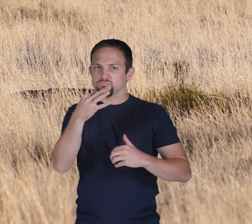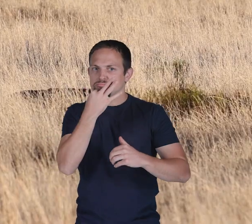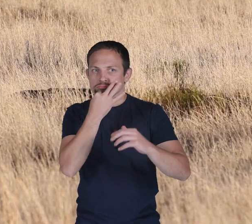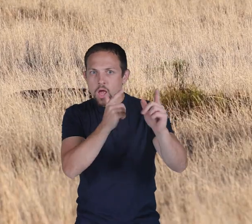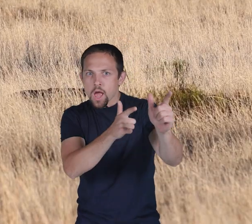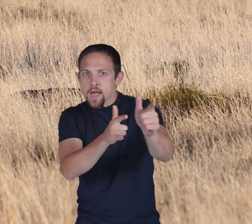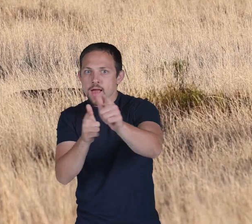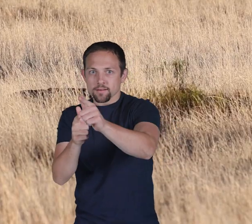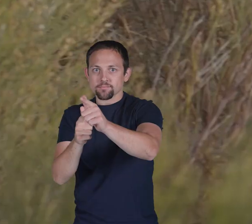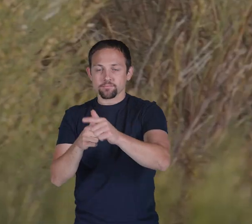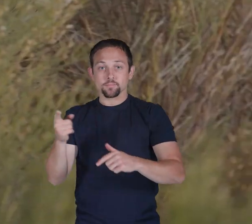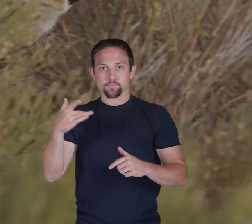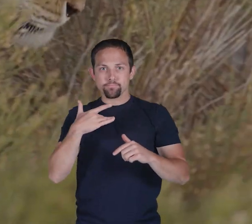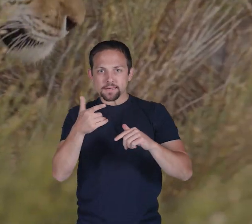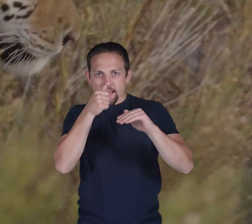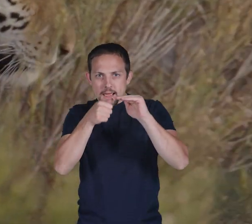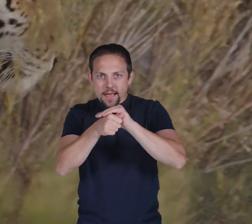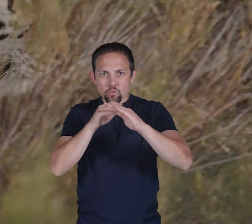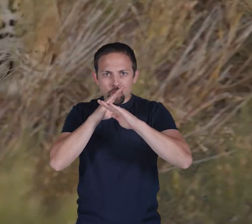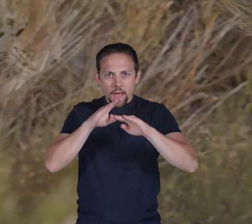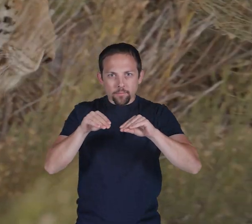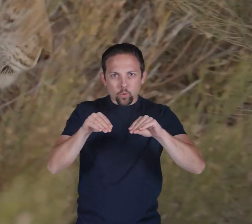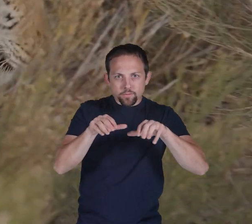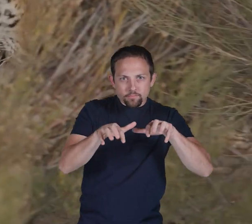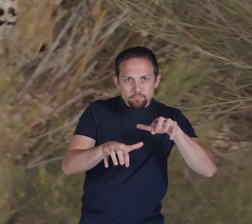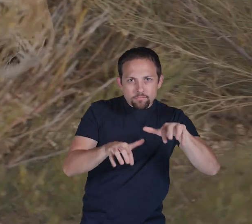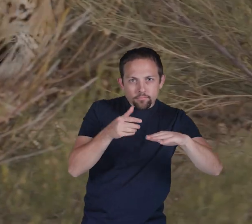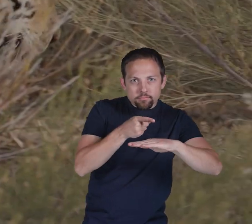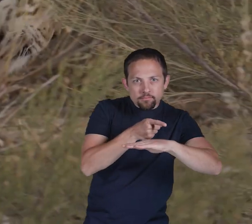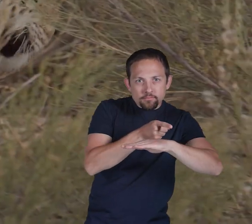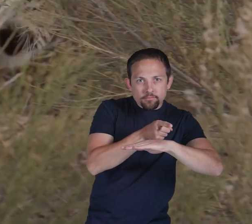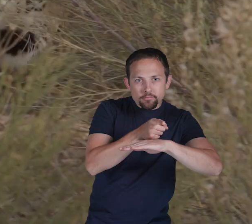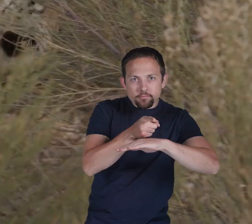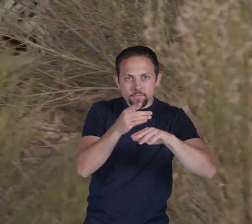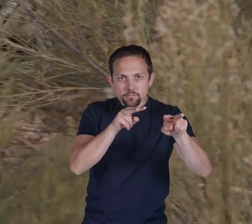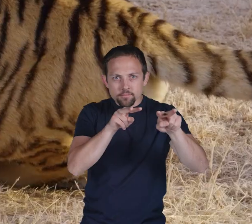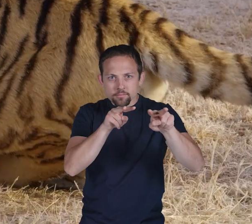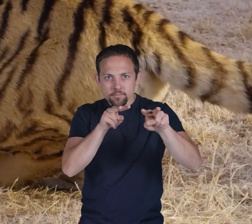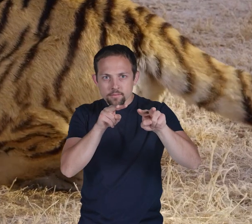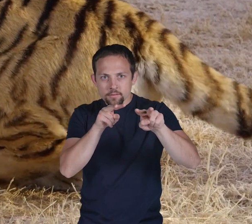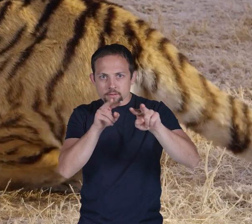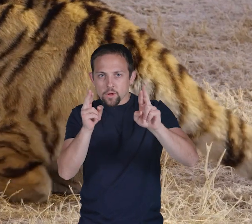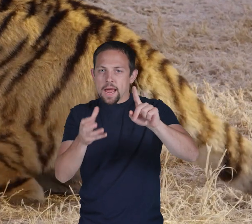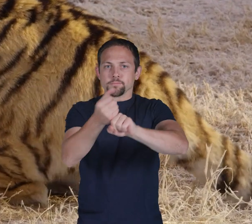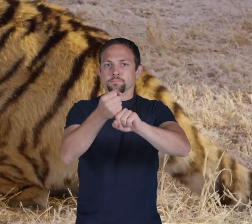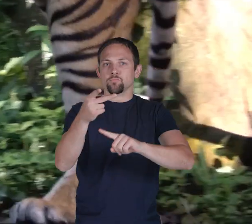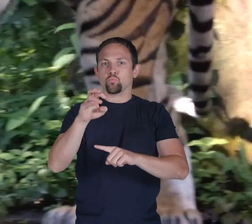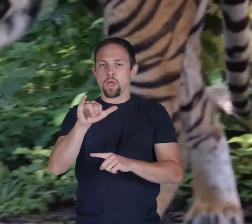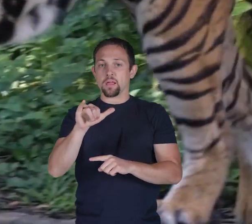excellent hunters. They use stealth, which means they move quietly and slowly to sneak up on their prey.